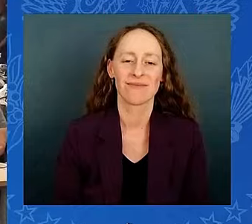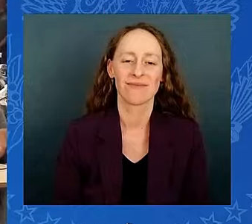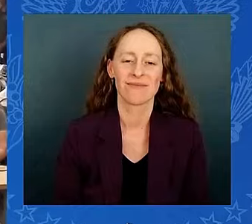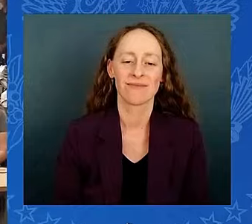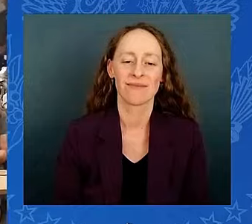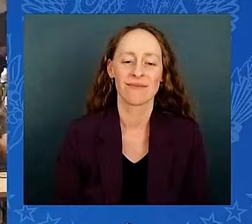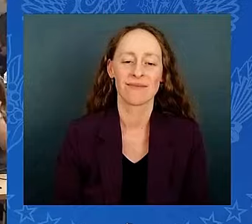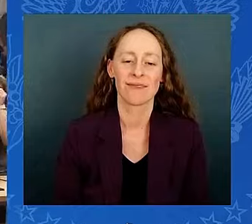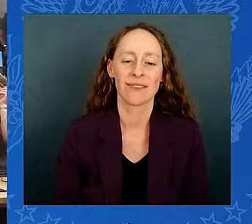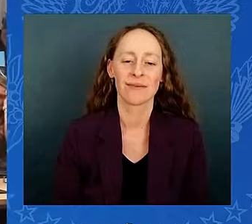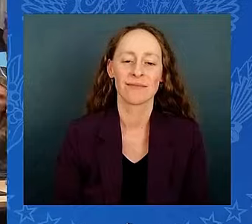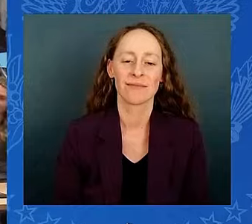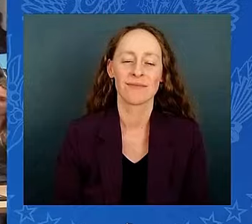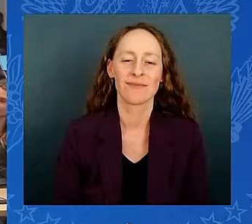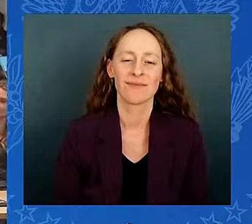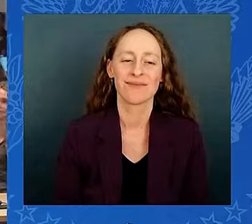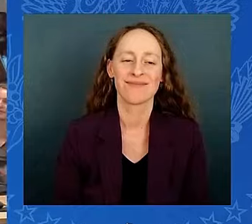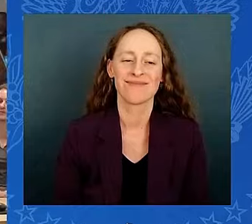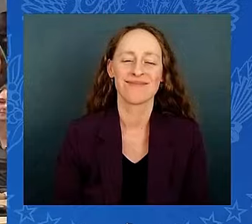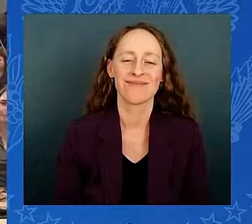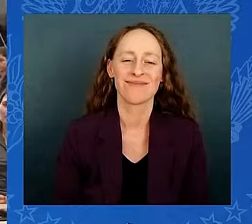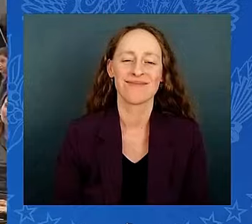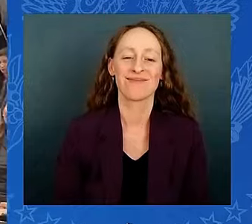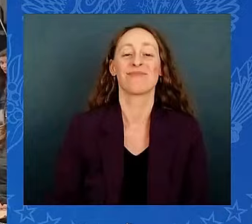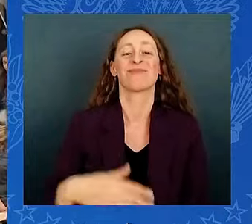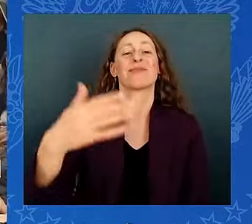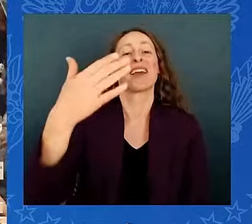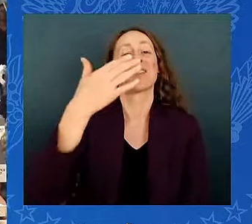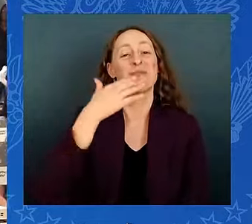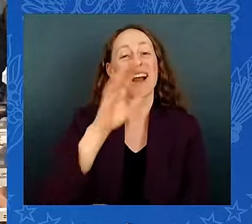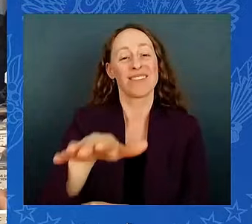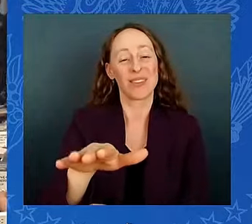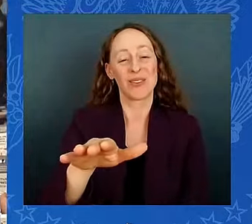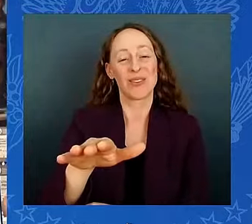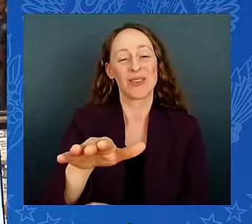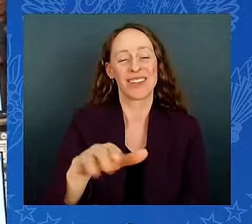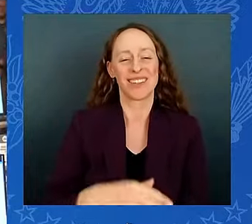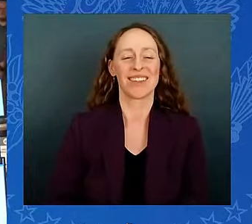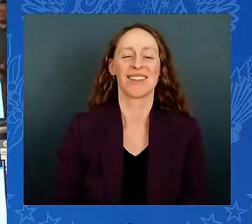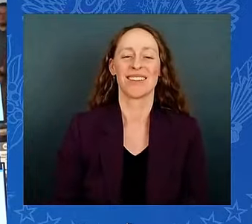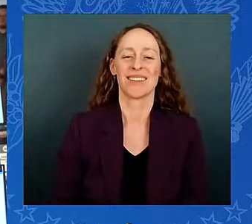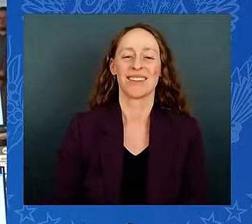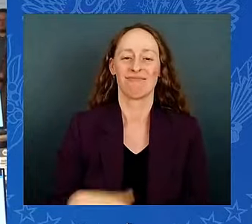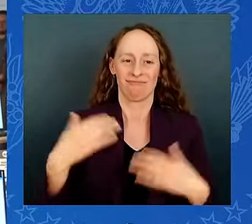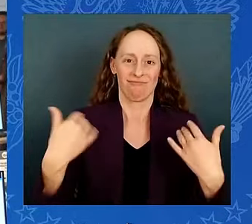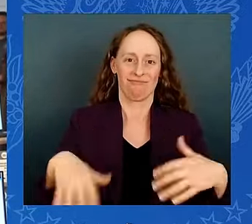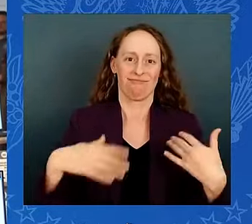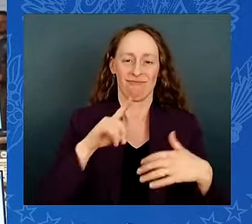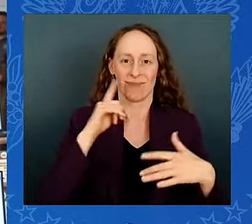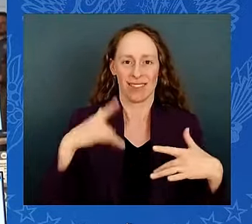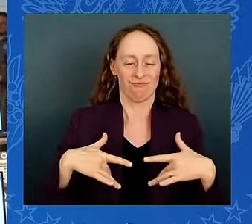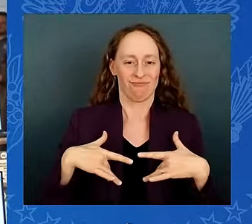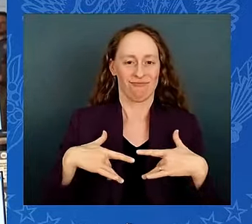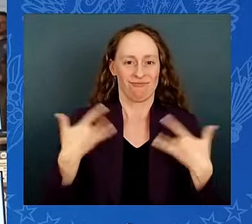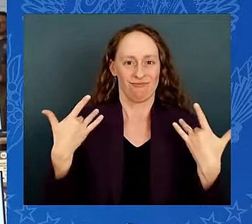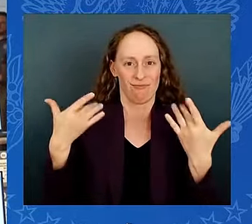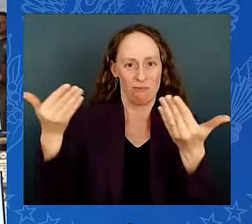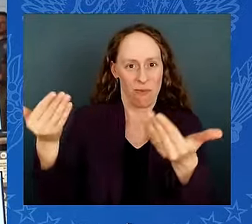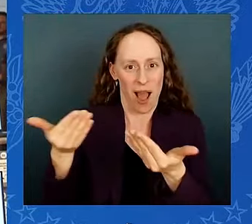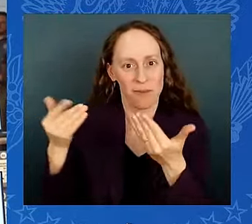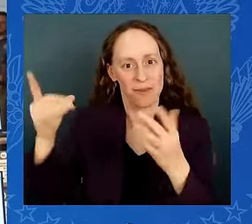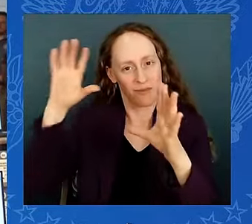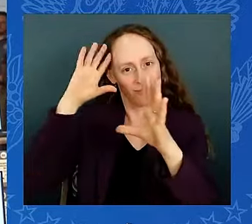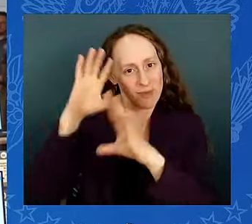Well, good afternoon, everyone. We are honored to welcome President Joseph Biden to the district's